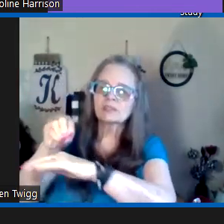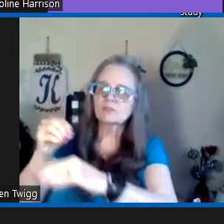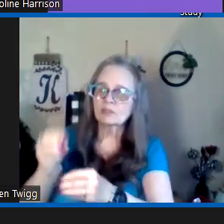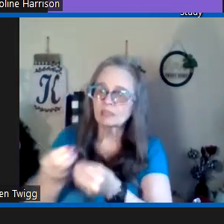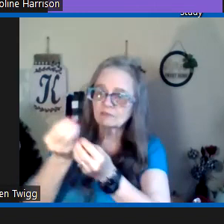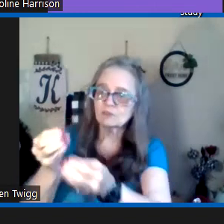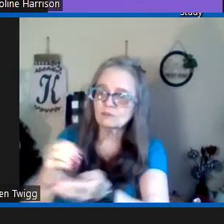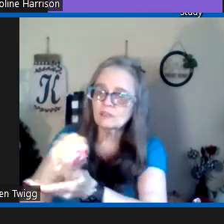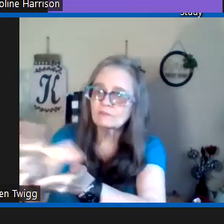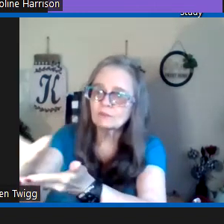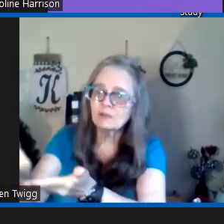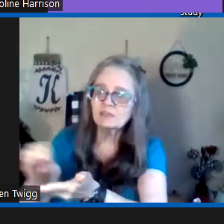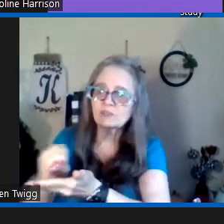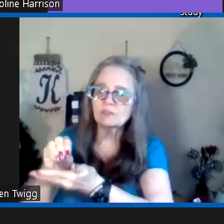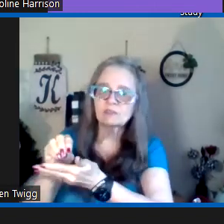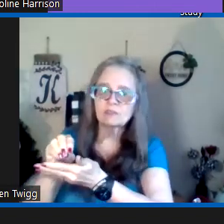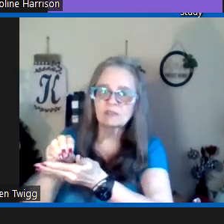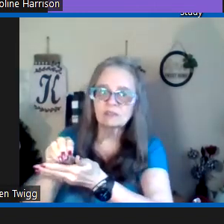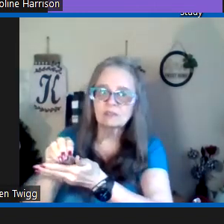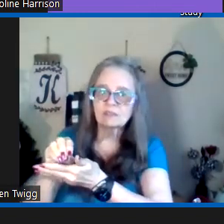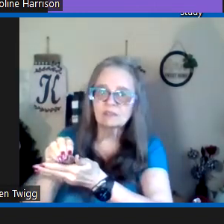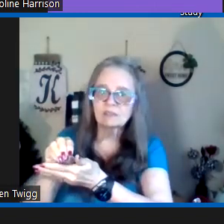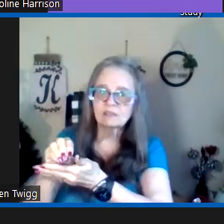gives you gives you information information